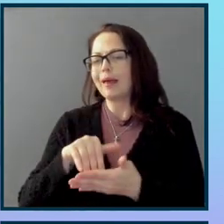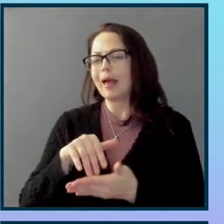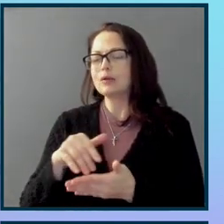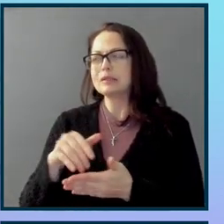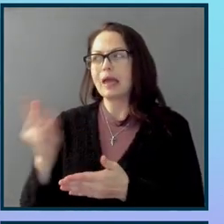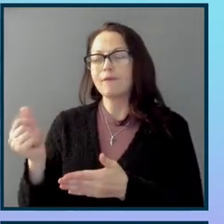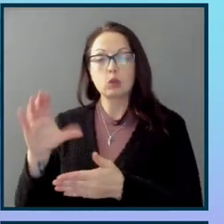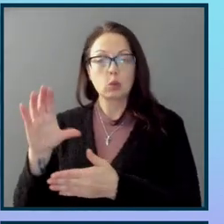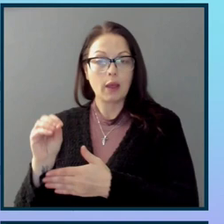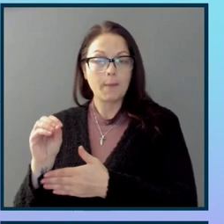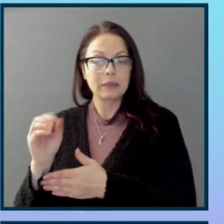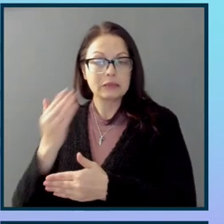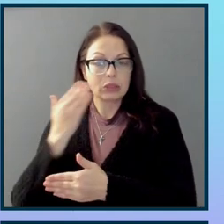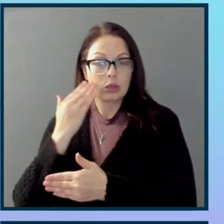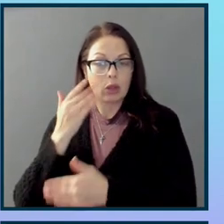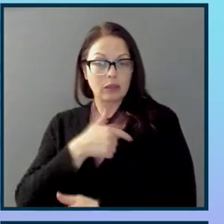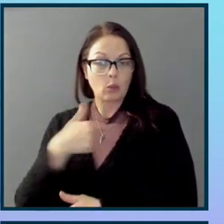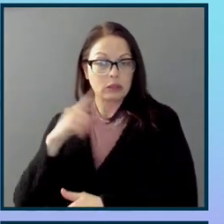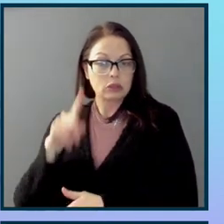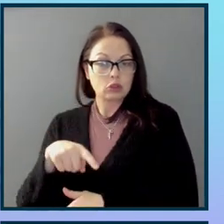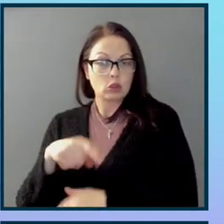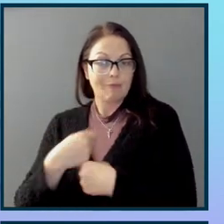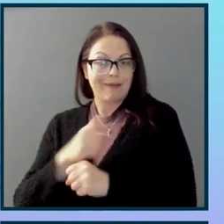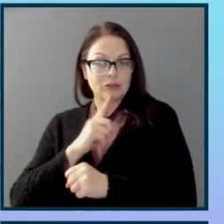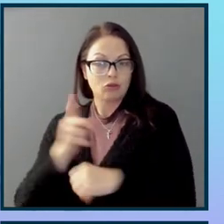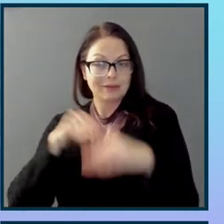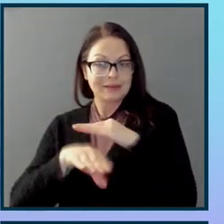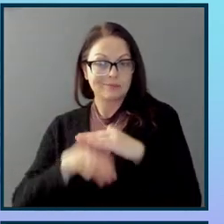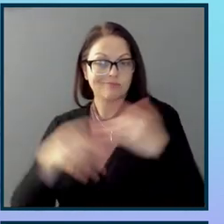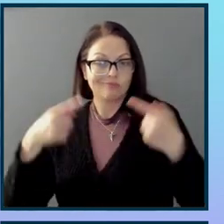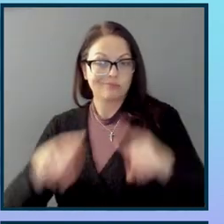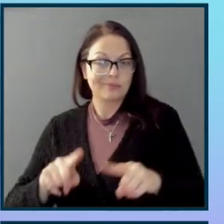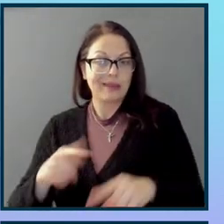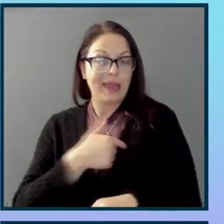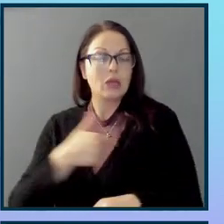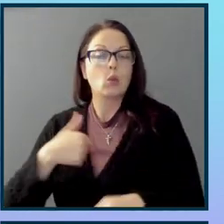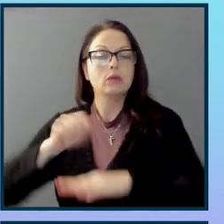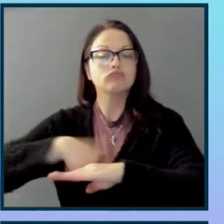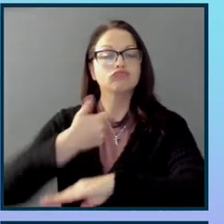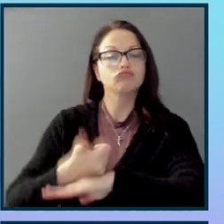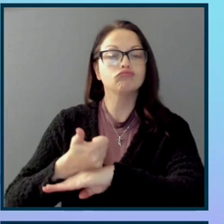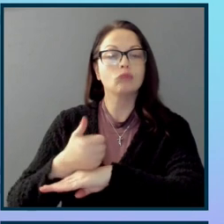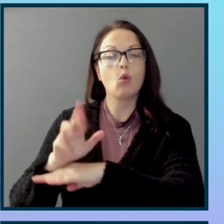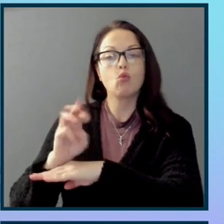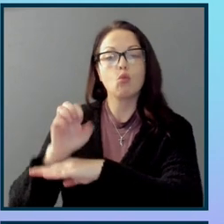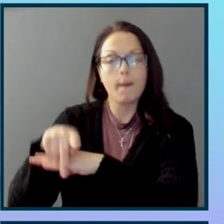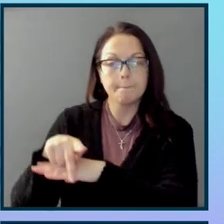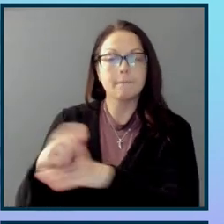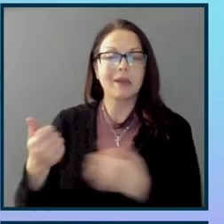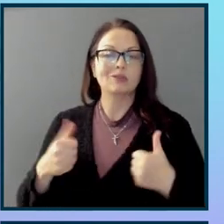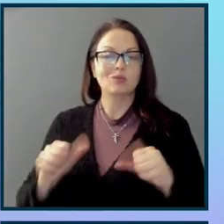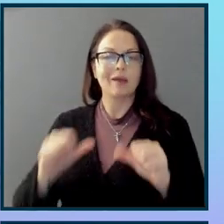testing happen, and Deque was one of them. And we launched our desktop product called RAMP, and tried to really make